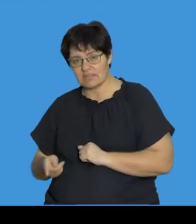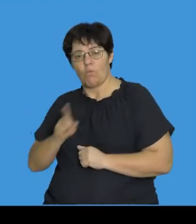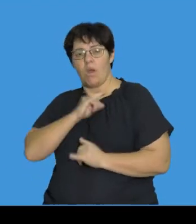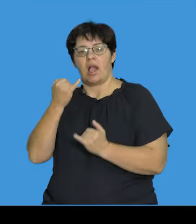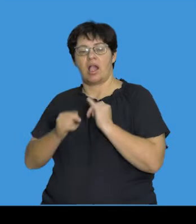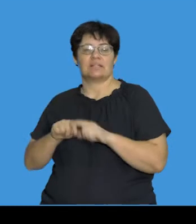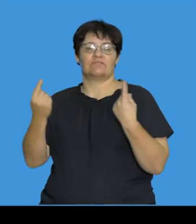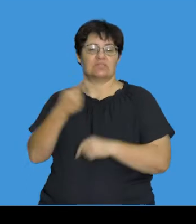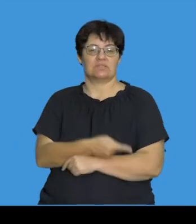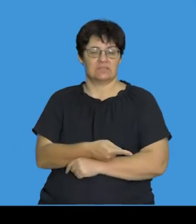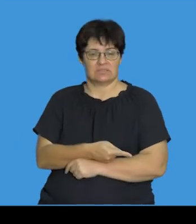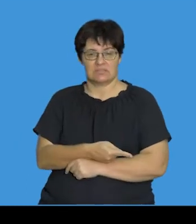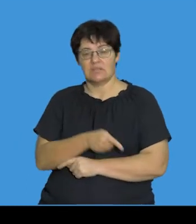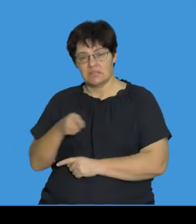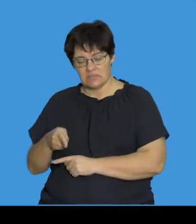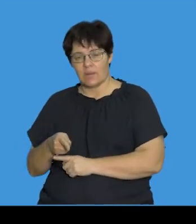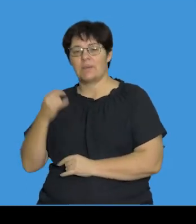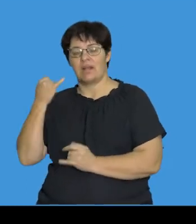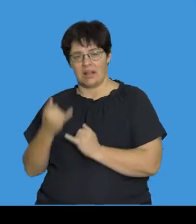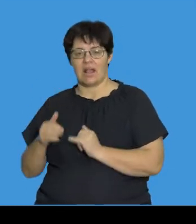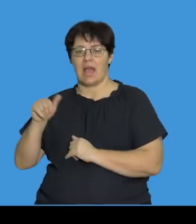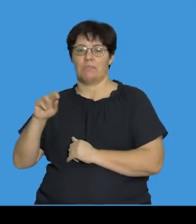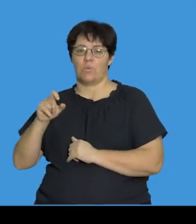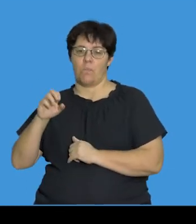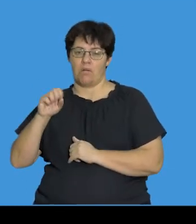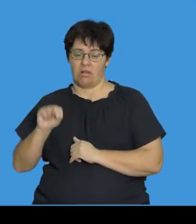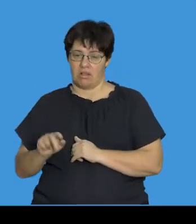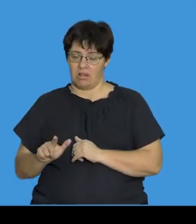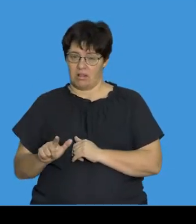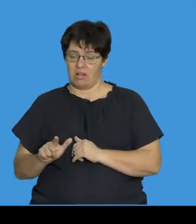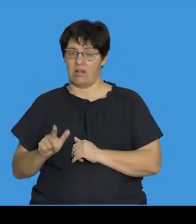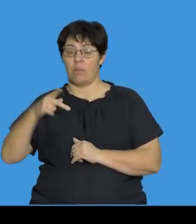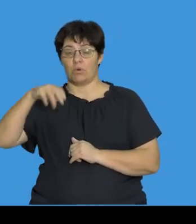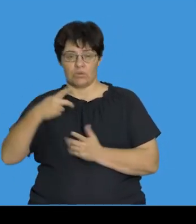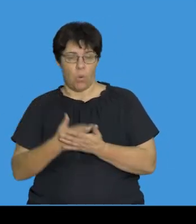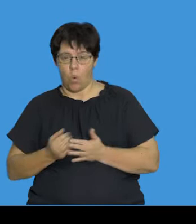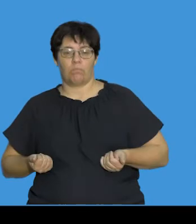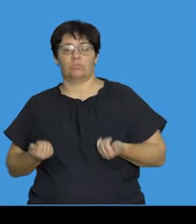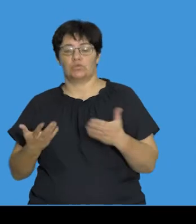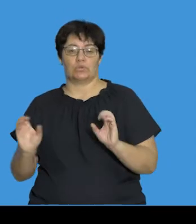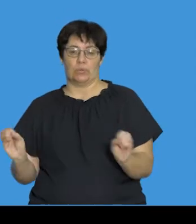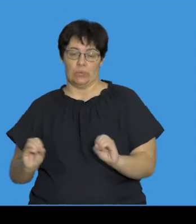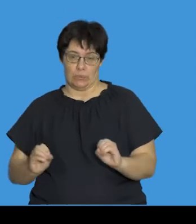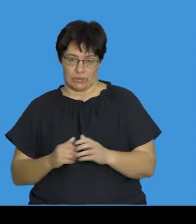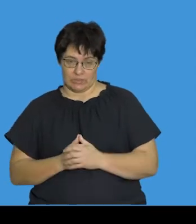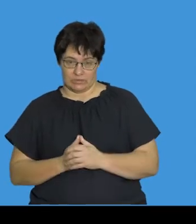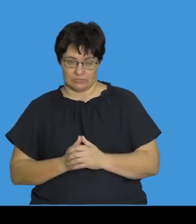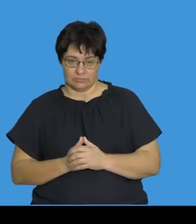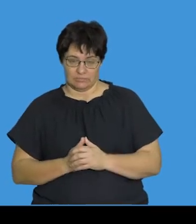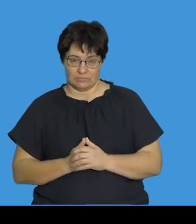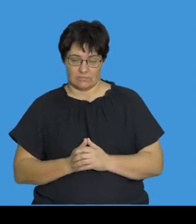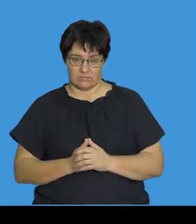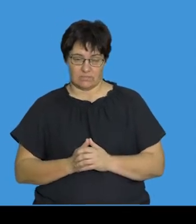what we refer to either an abnormal protein or a protein that is not produced. And so, we see